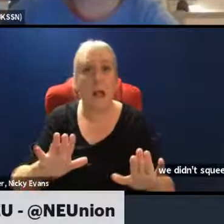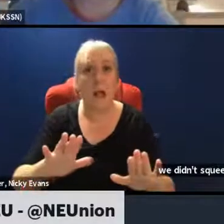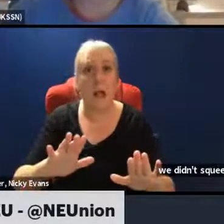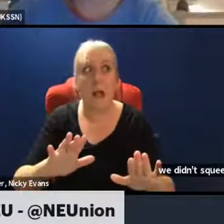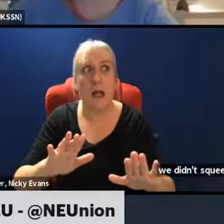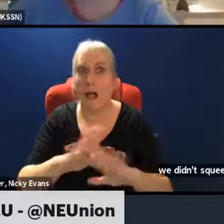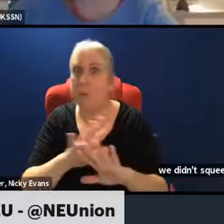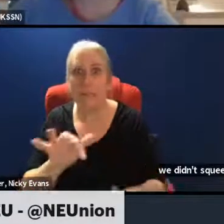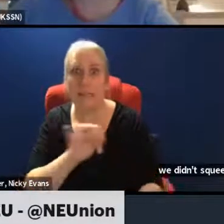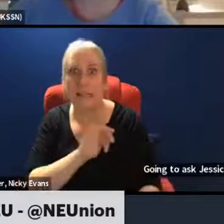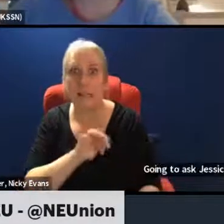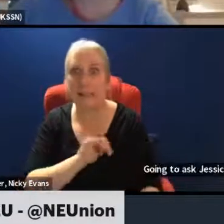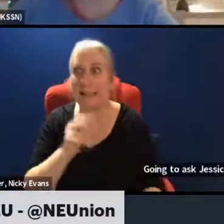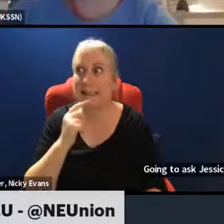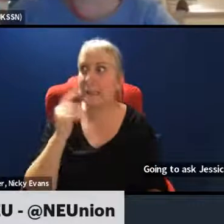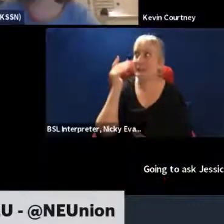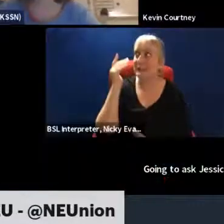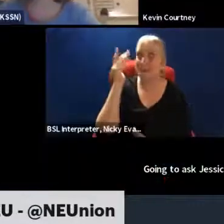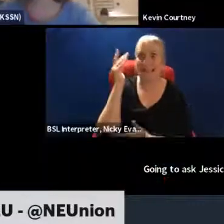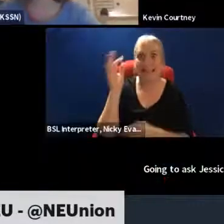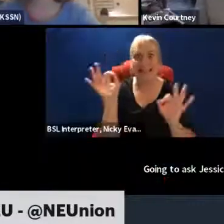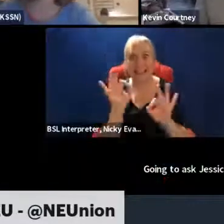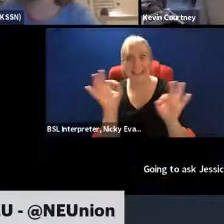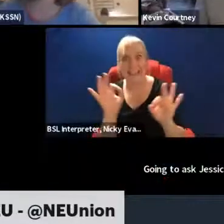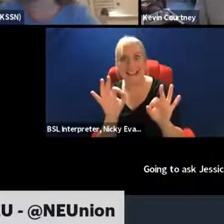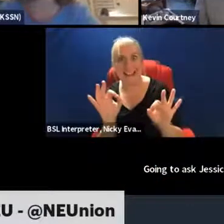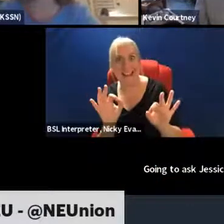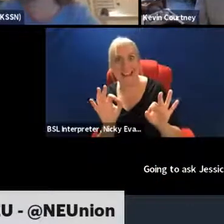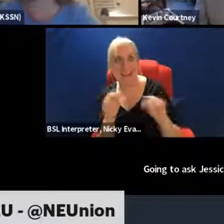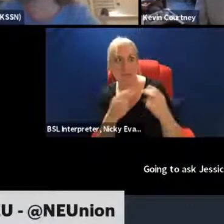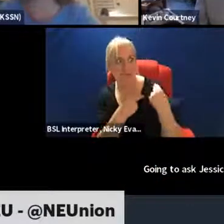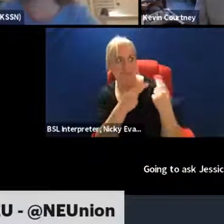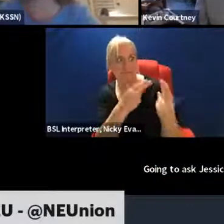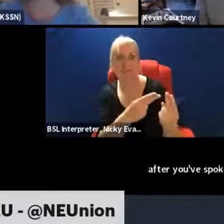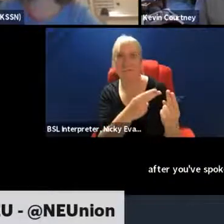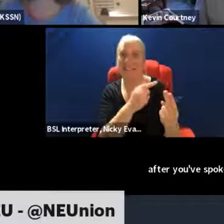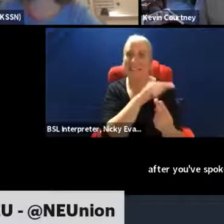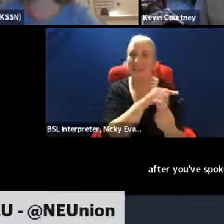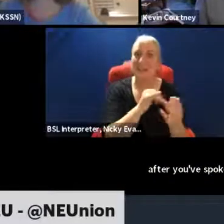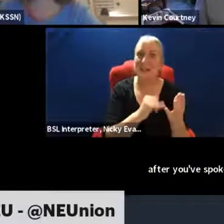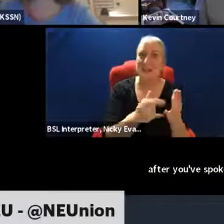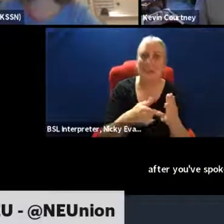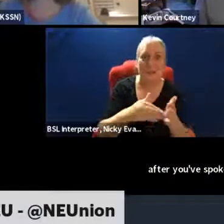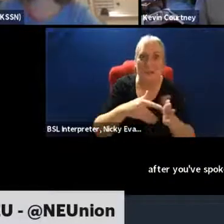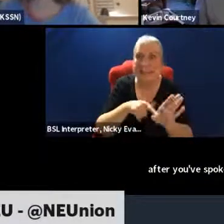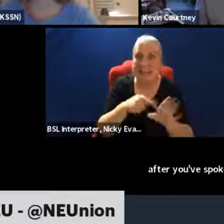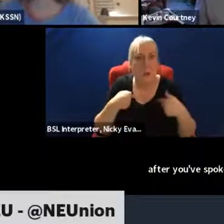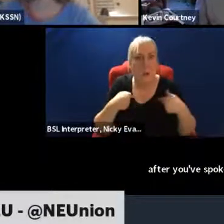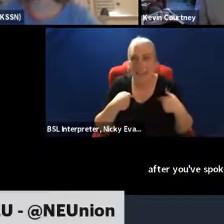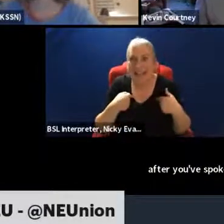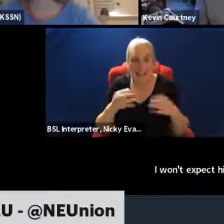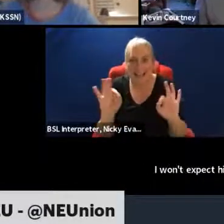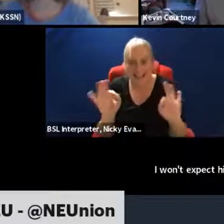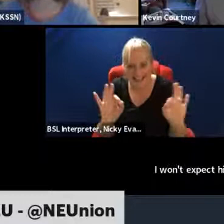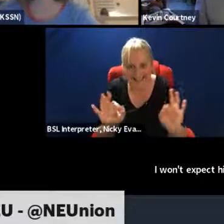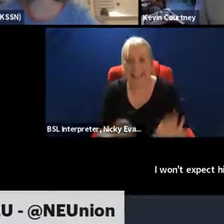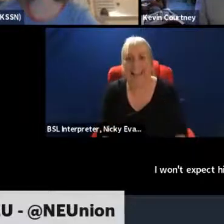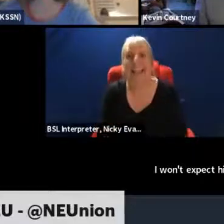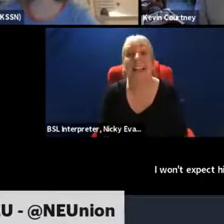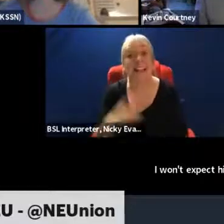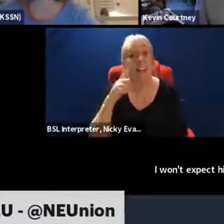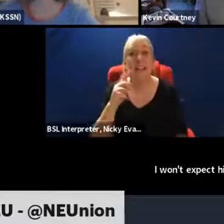speak. It was all, it was all up to Susie. So don't think you want boring old me. But yeah, no, it's, I think